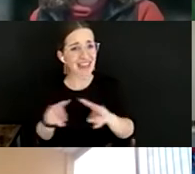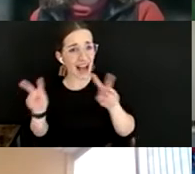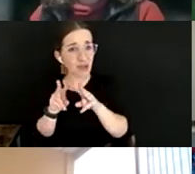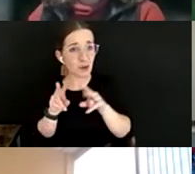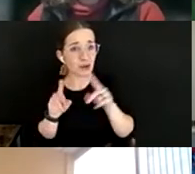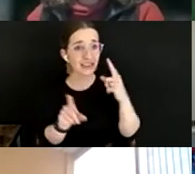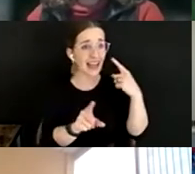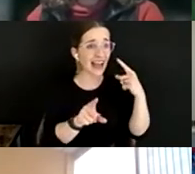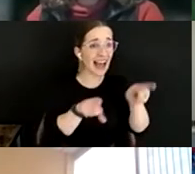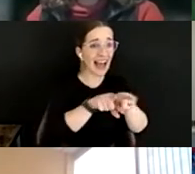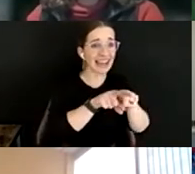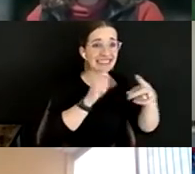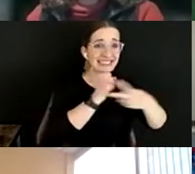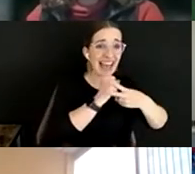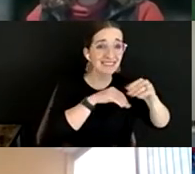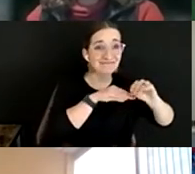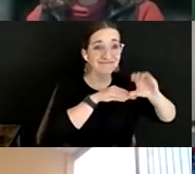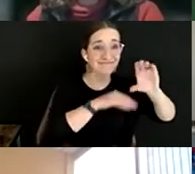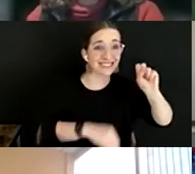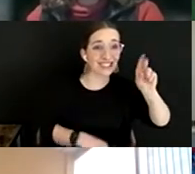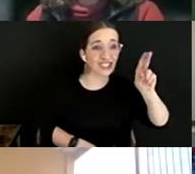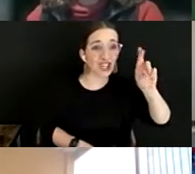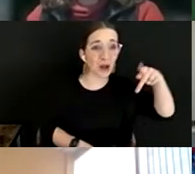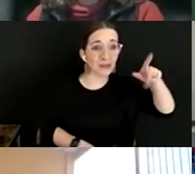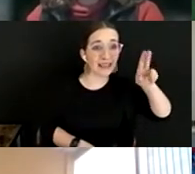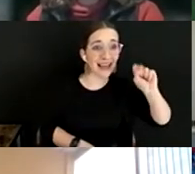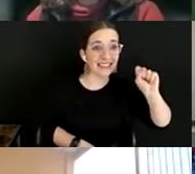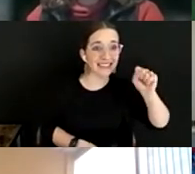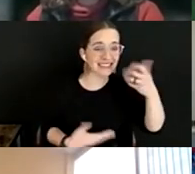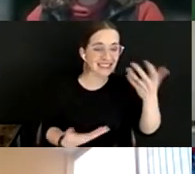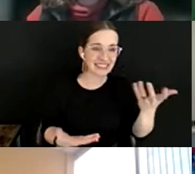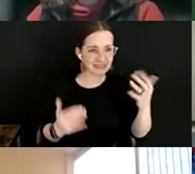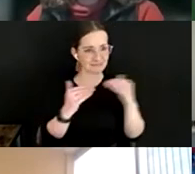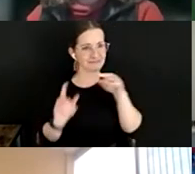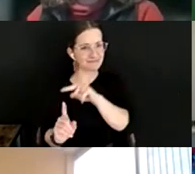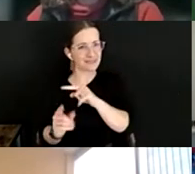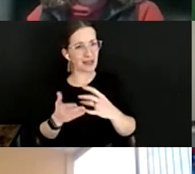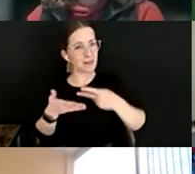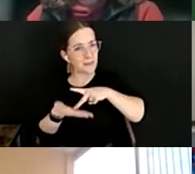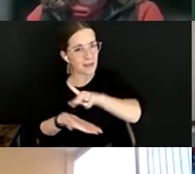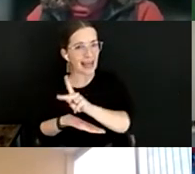structure where we were ending up with savings at the end of each fiscal year.